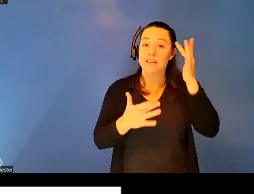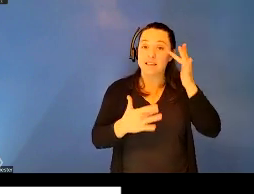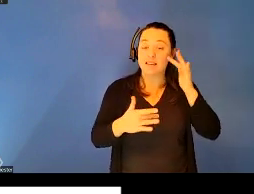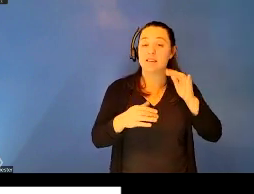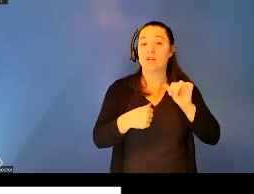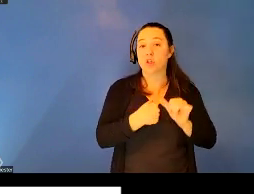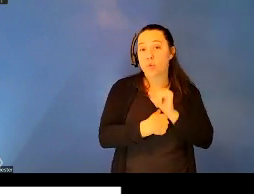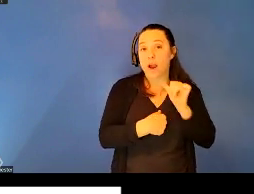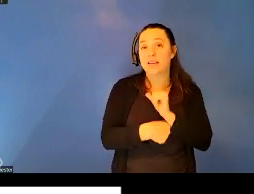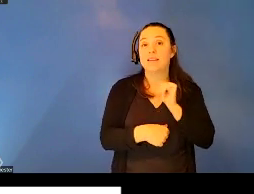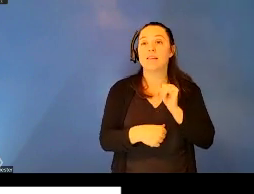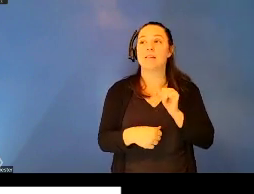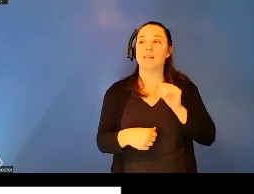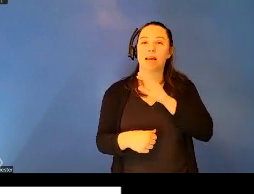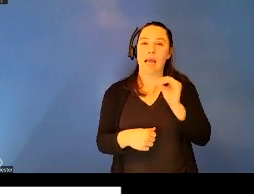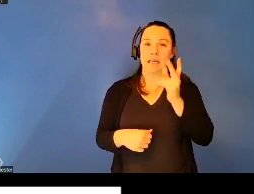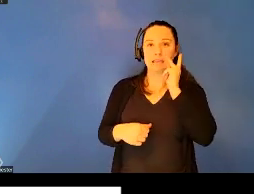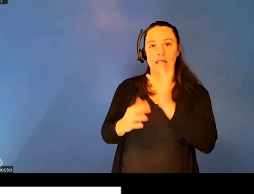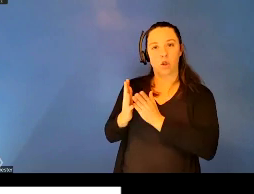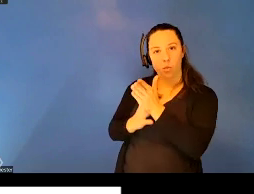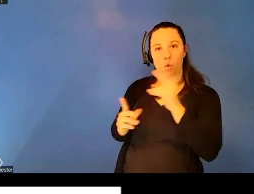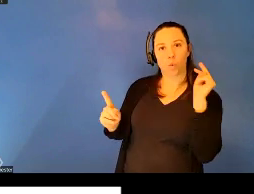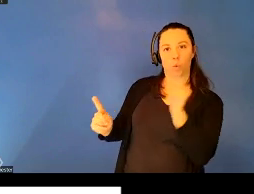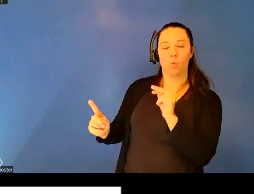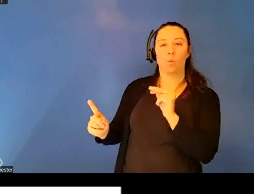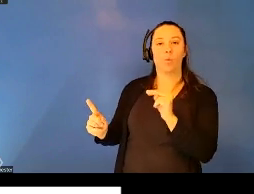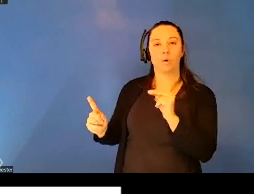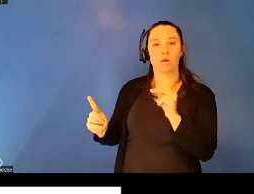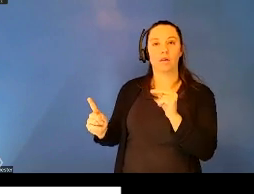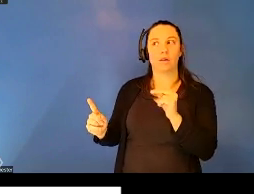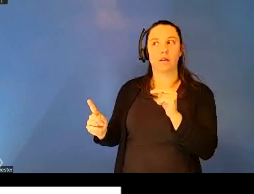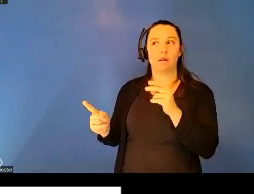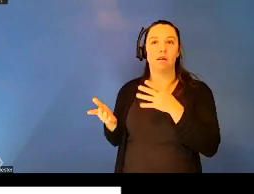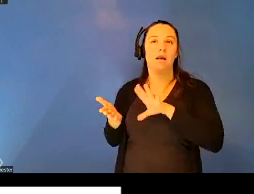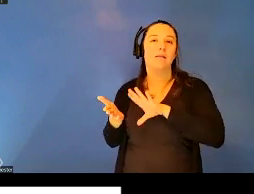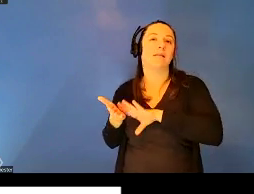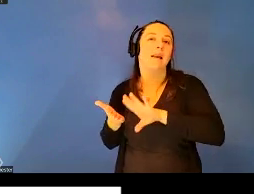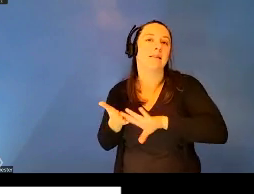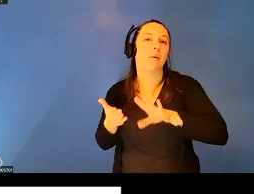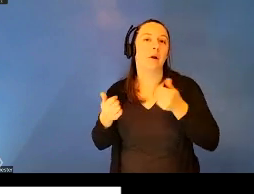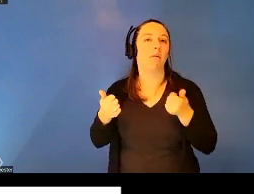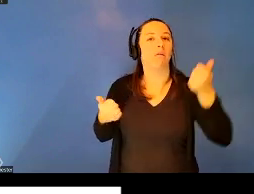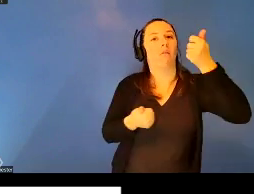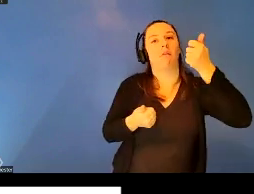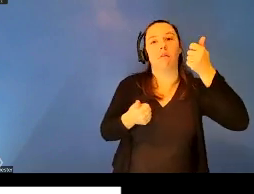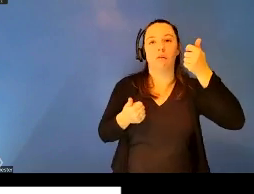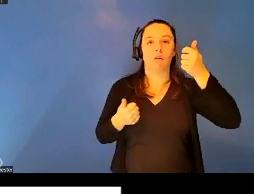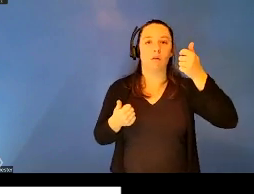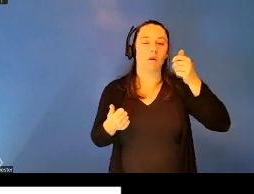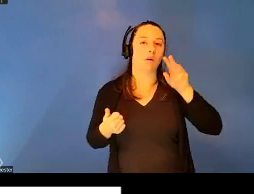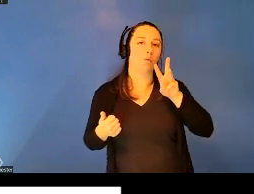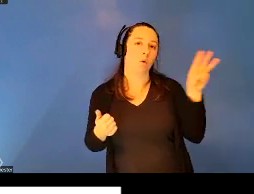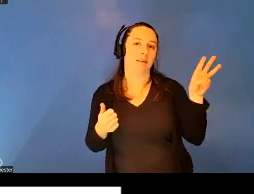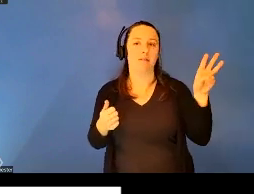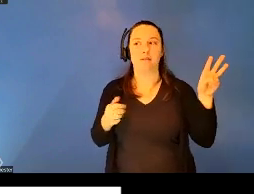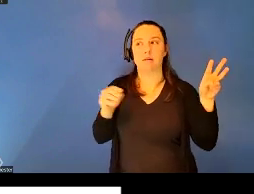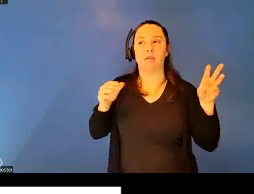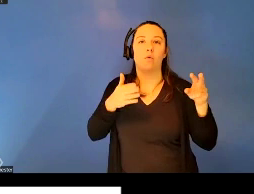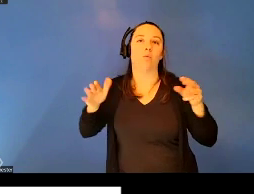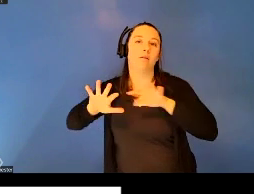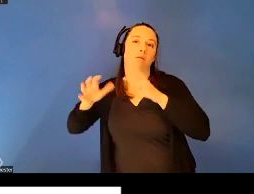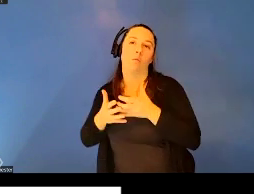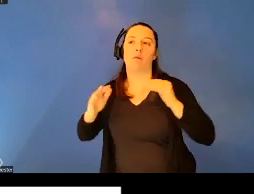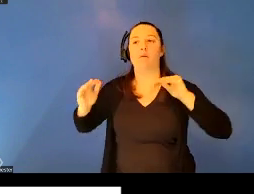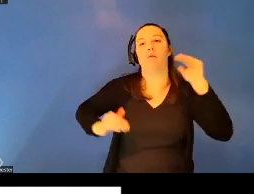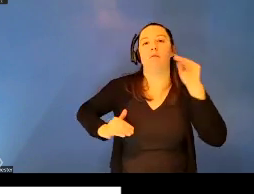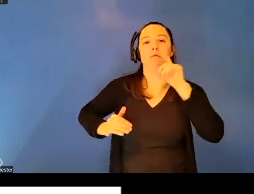kind of the position of a sanitarily superior West against the rest of the world, I think